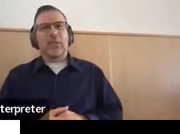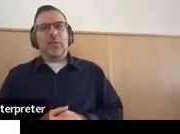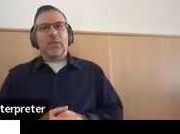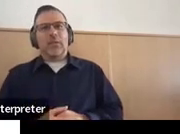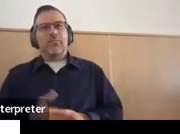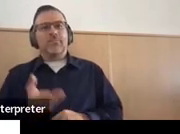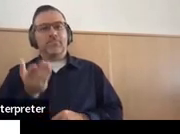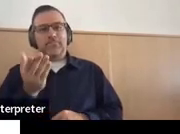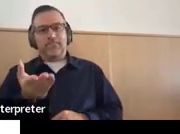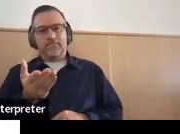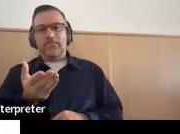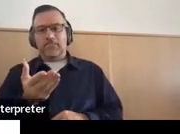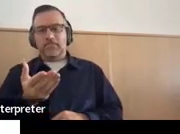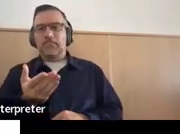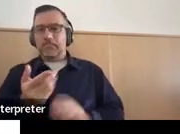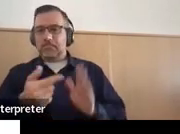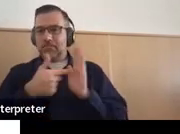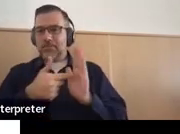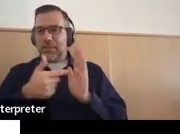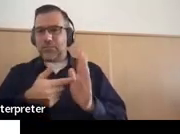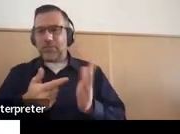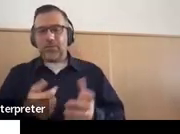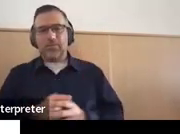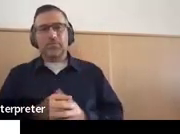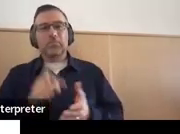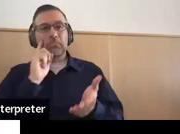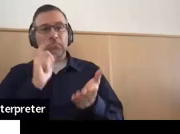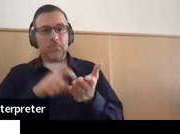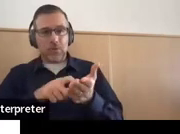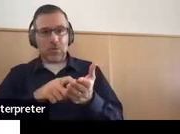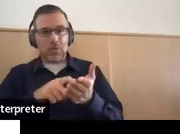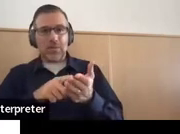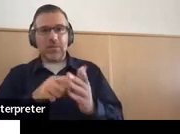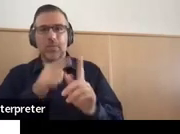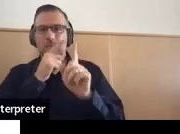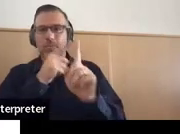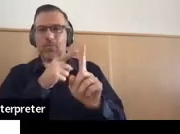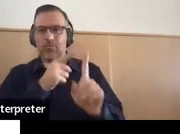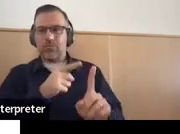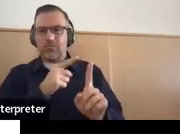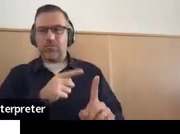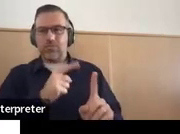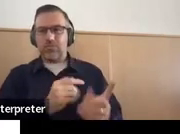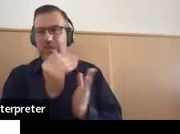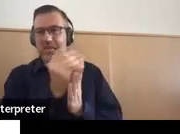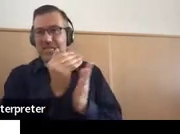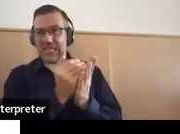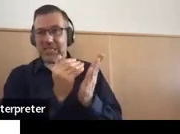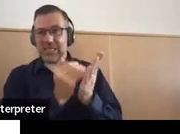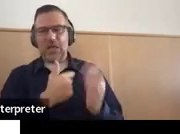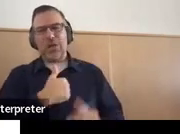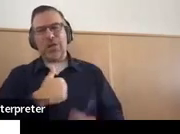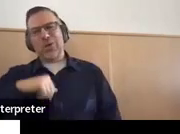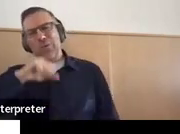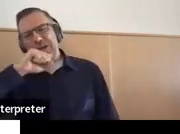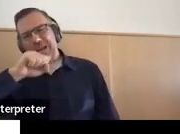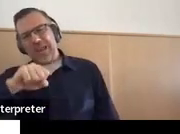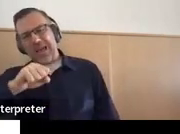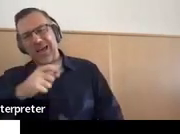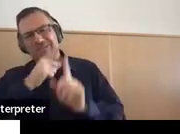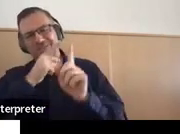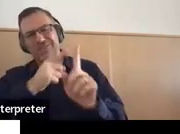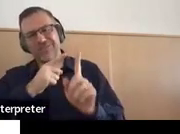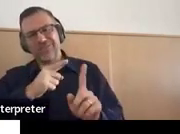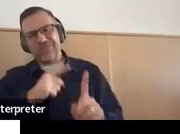example. You'll notice that it's a bulleted list. We love bulleted lists on the monitoring team. They make